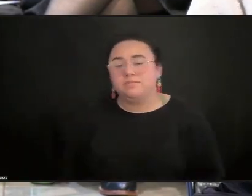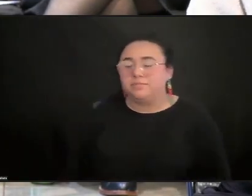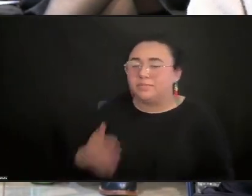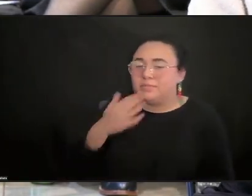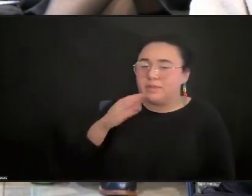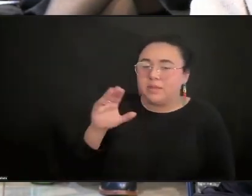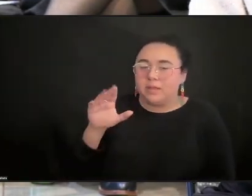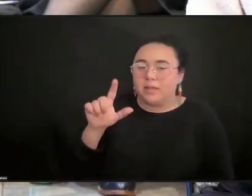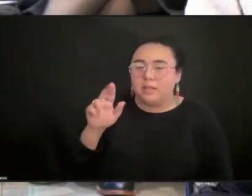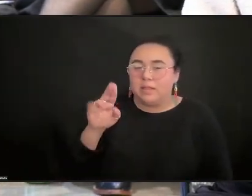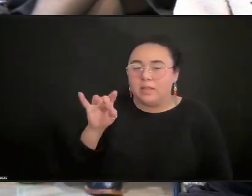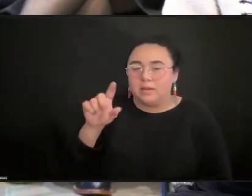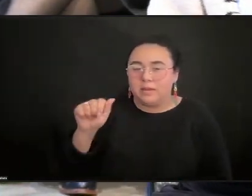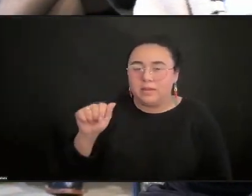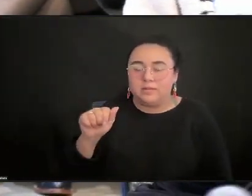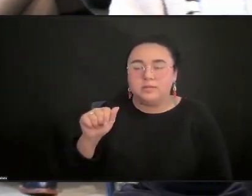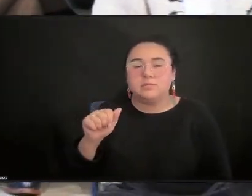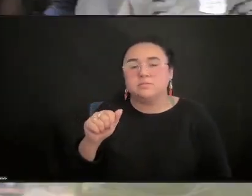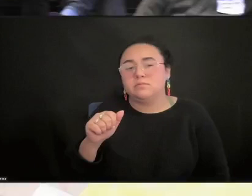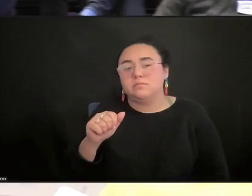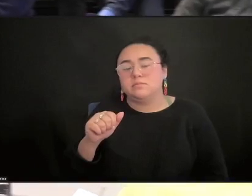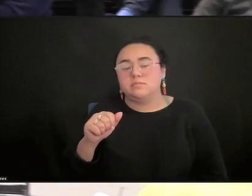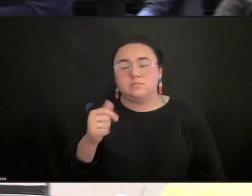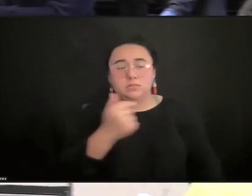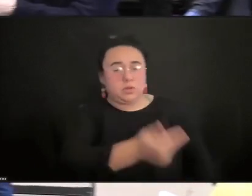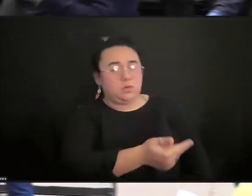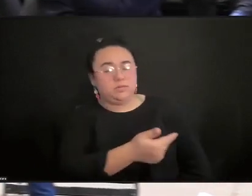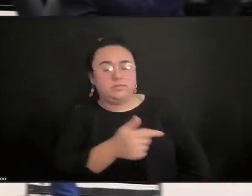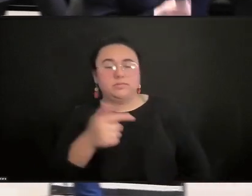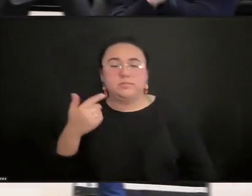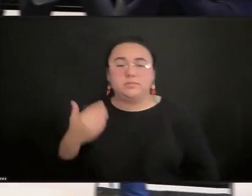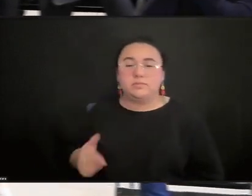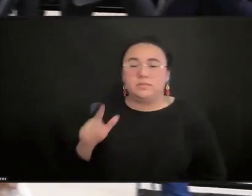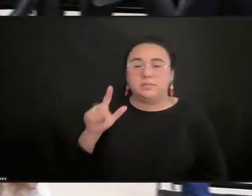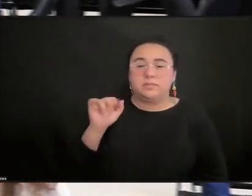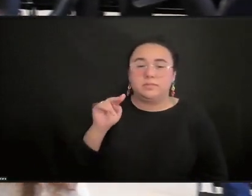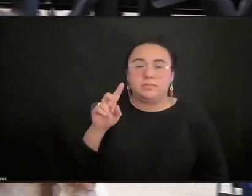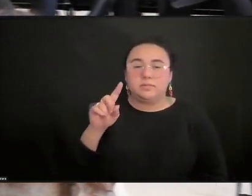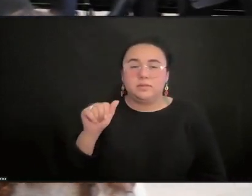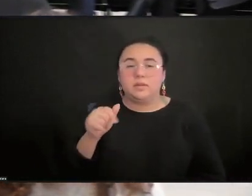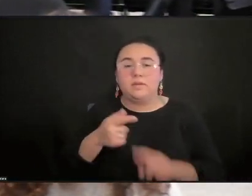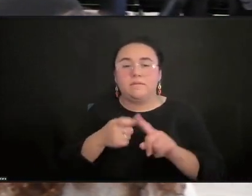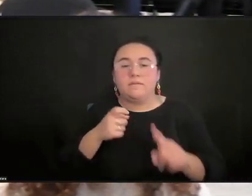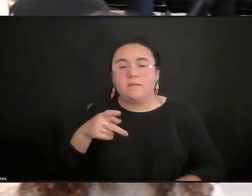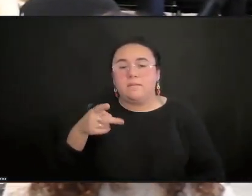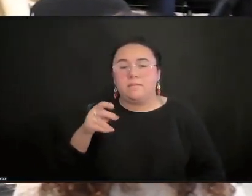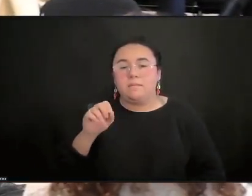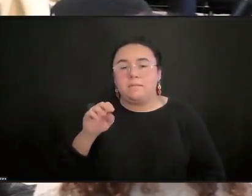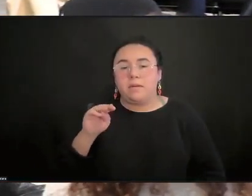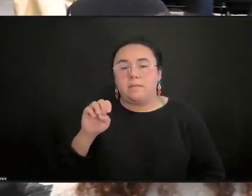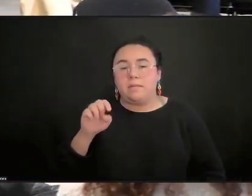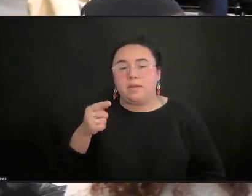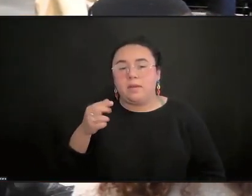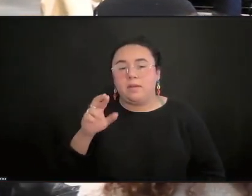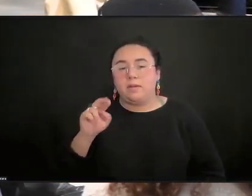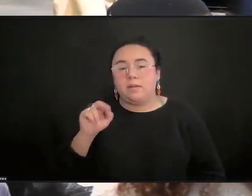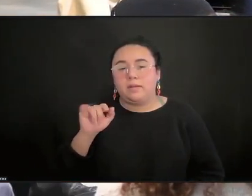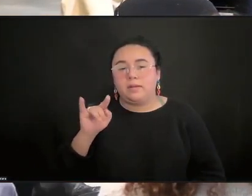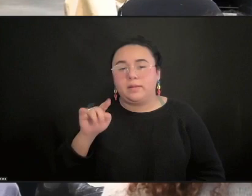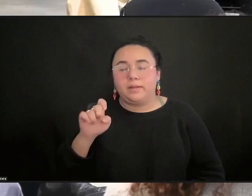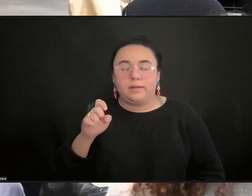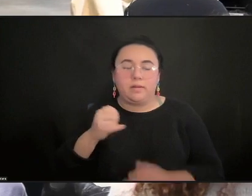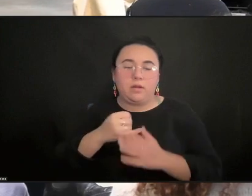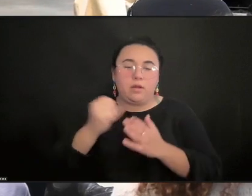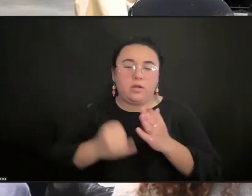Nothing? Please feel free. Well, I'm Linda Brumbach from Pomegranate Arts. See her. I'm wearing a green jumpsuit. I'm,